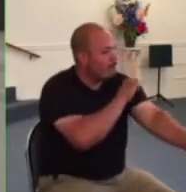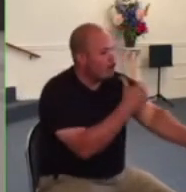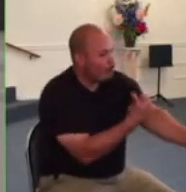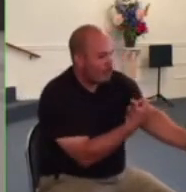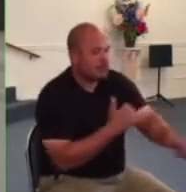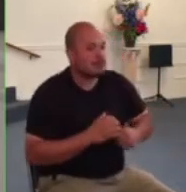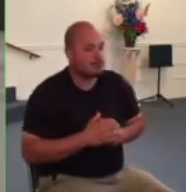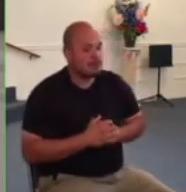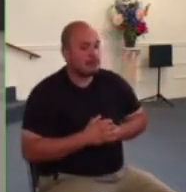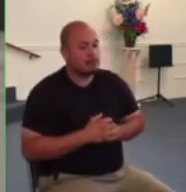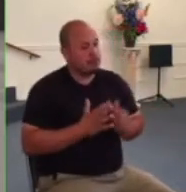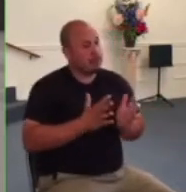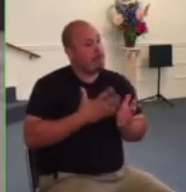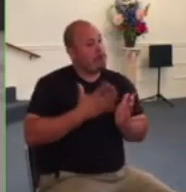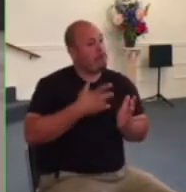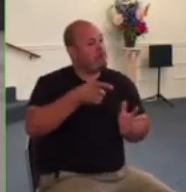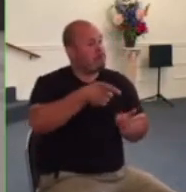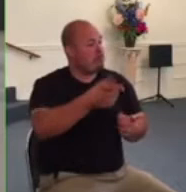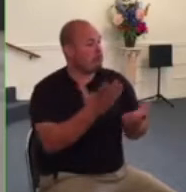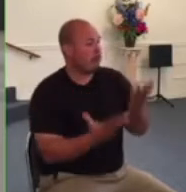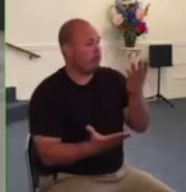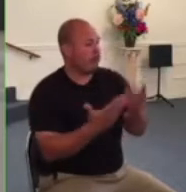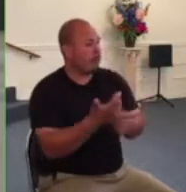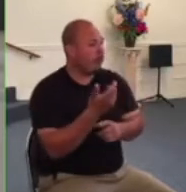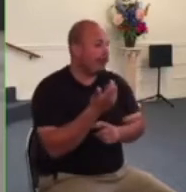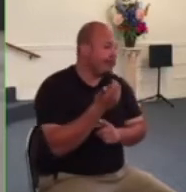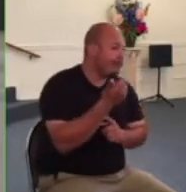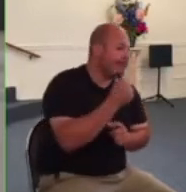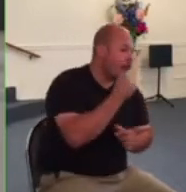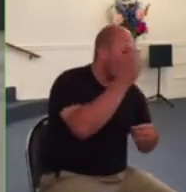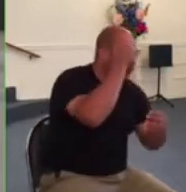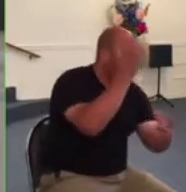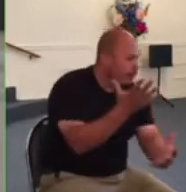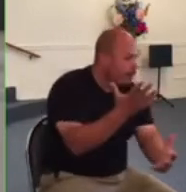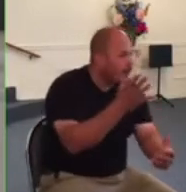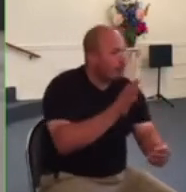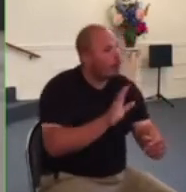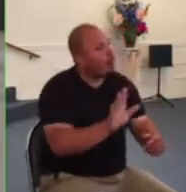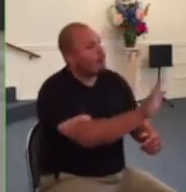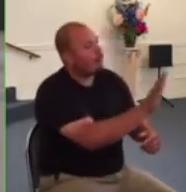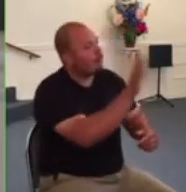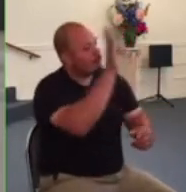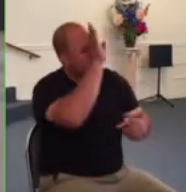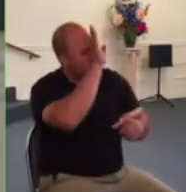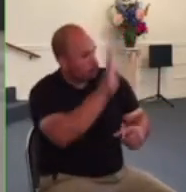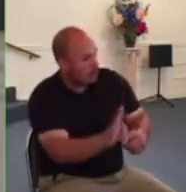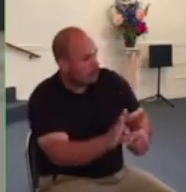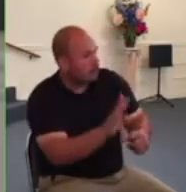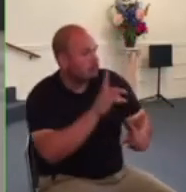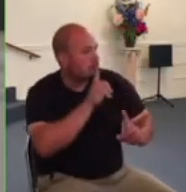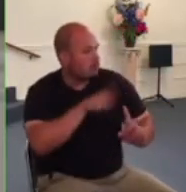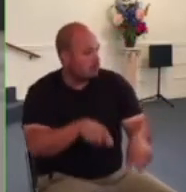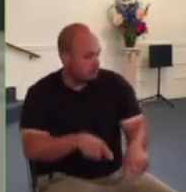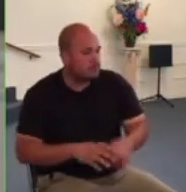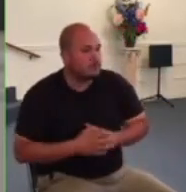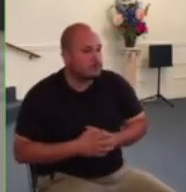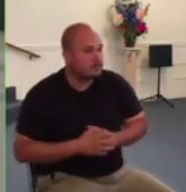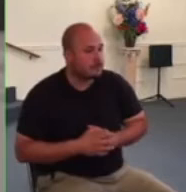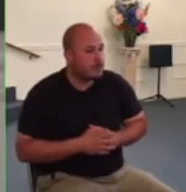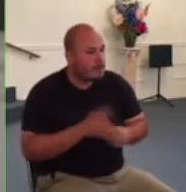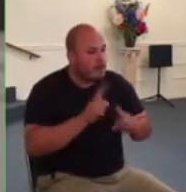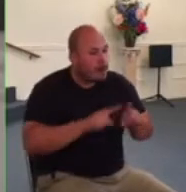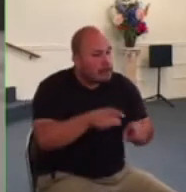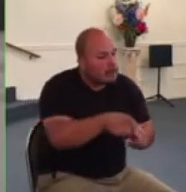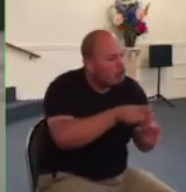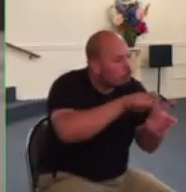their direct orders yet he writes here that christians are required by god to obey the